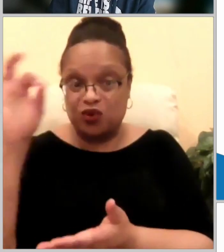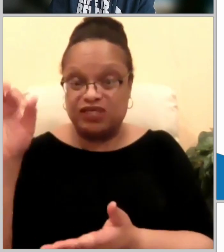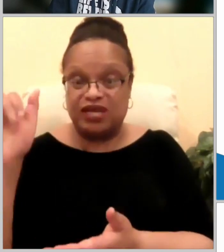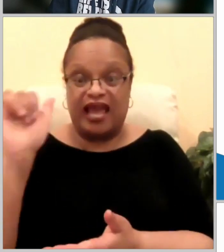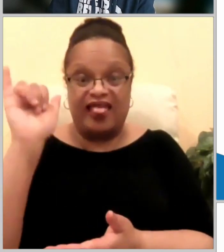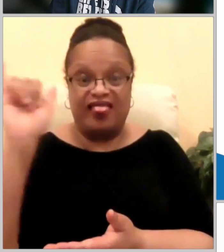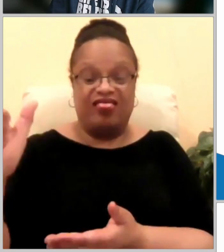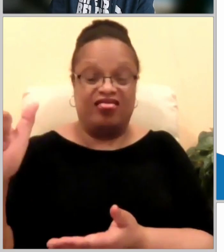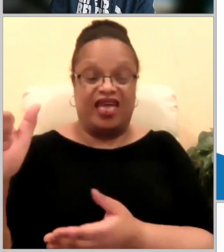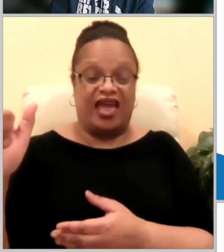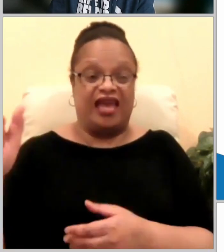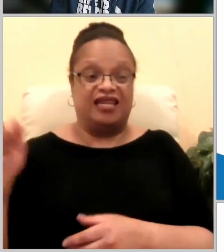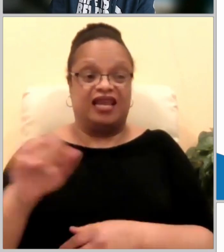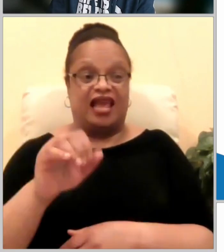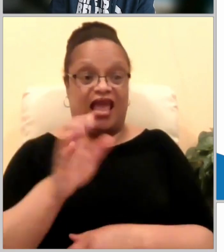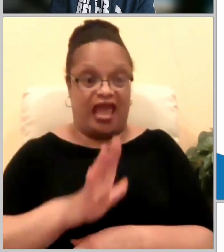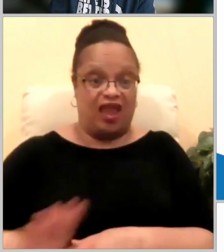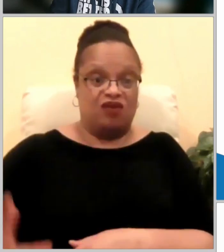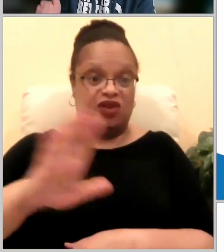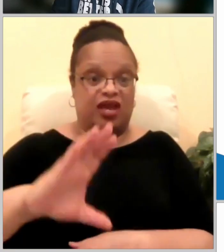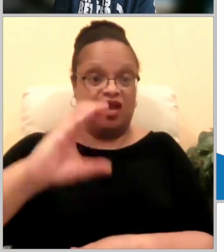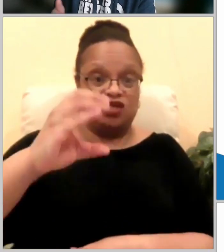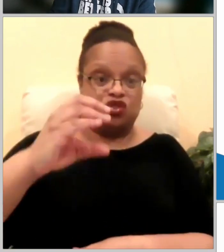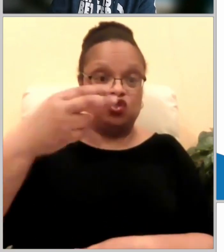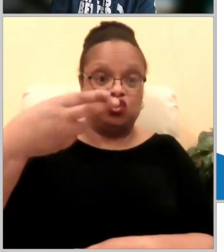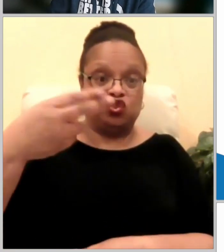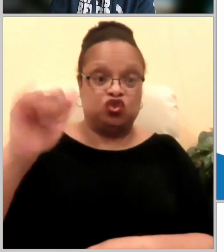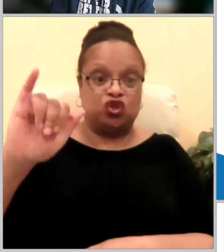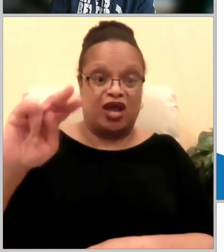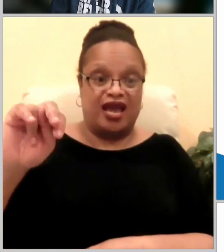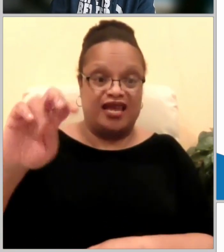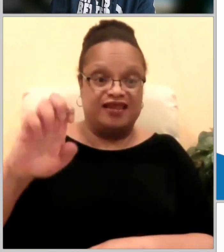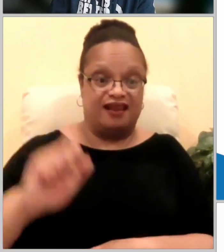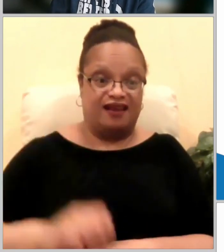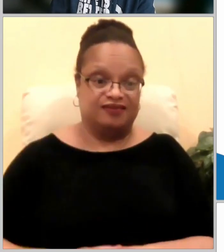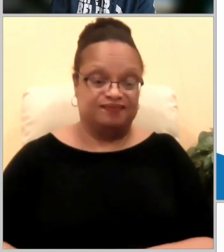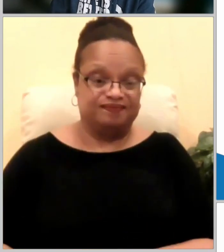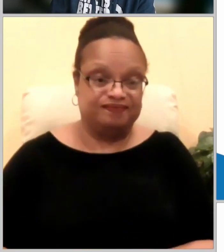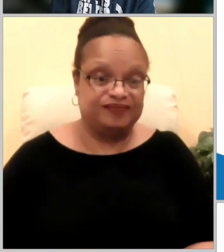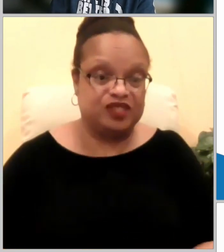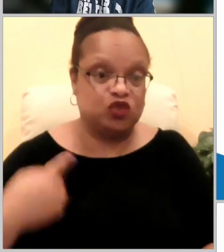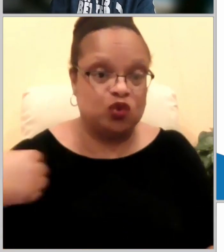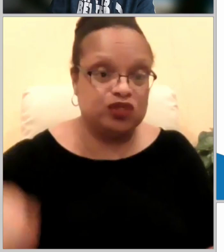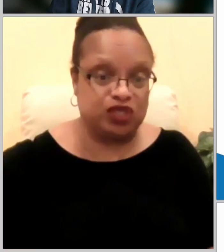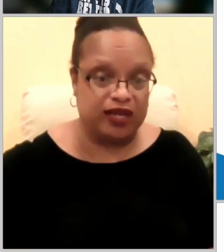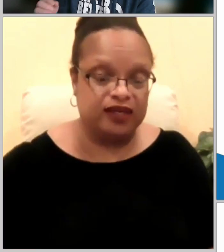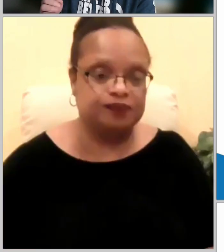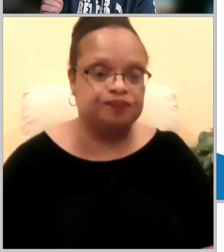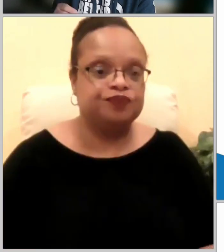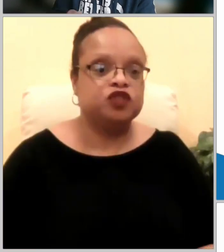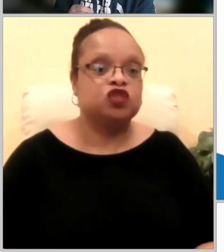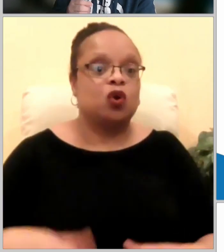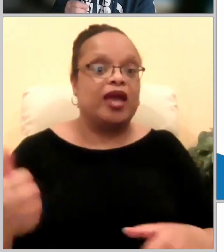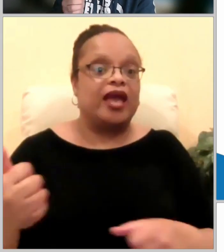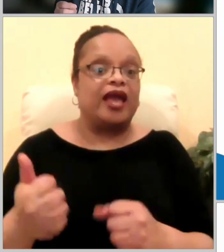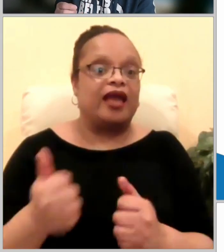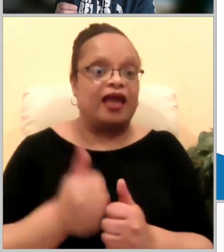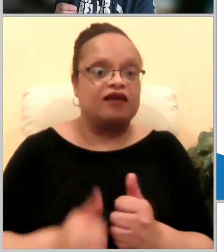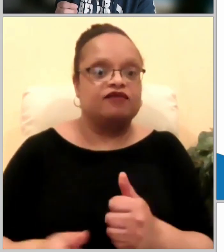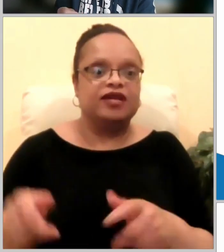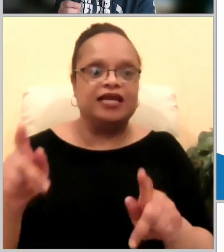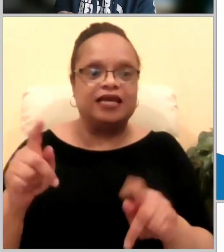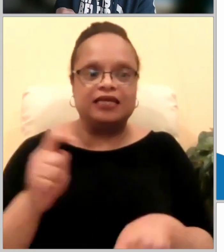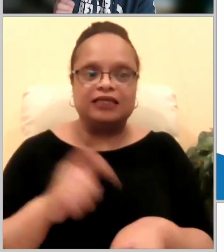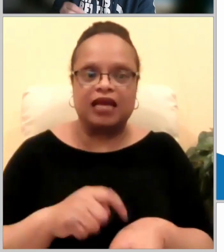china the opposite side of the world every time he would share good news through email he would have to use these like code